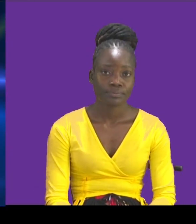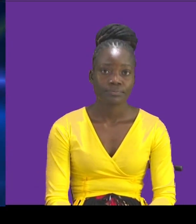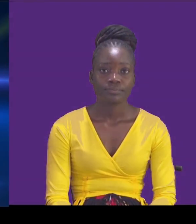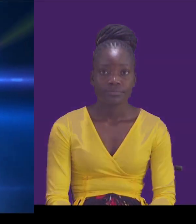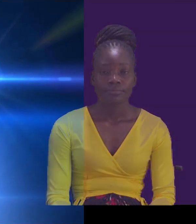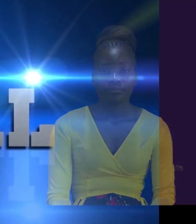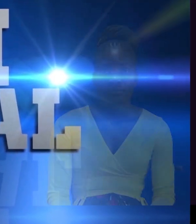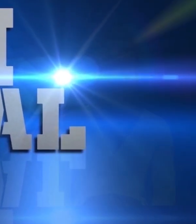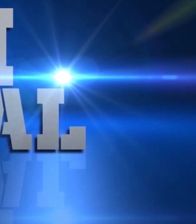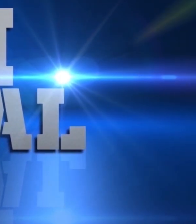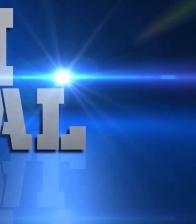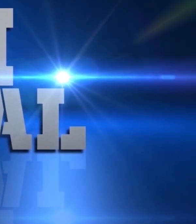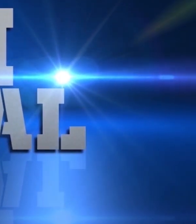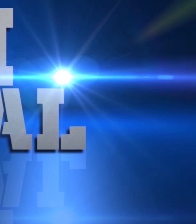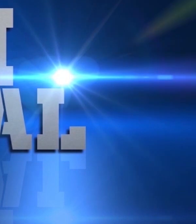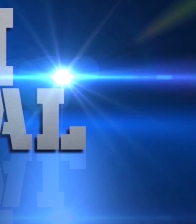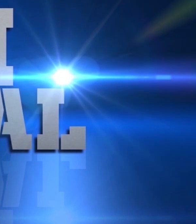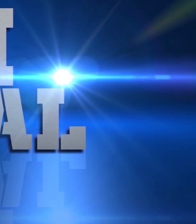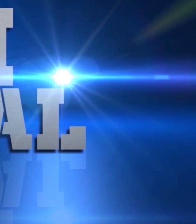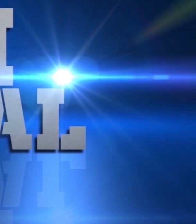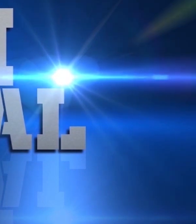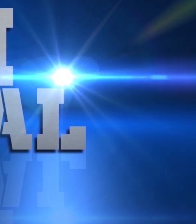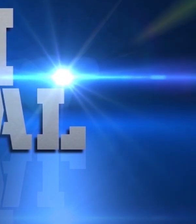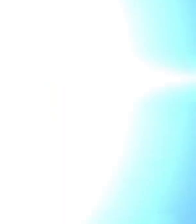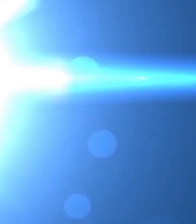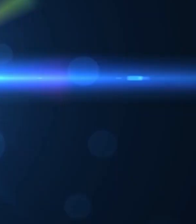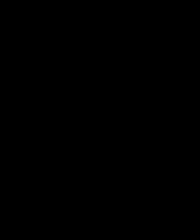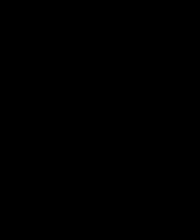very much.